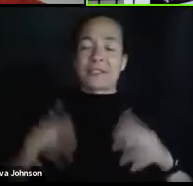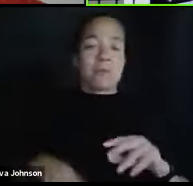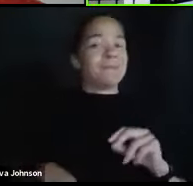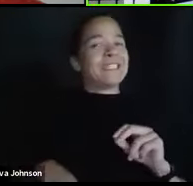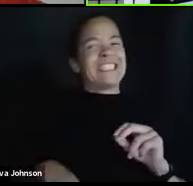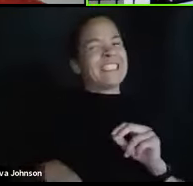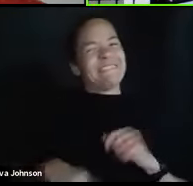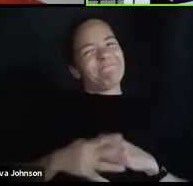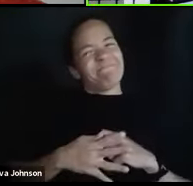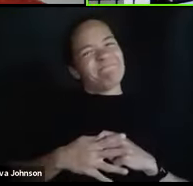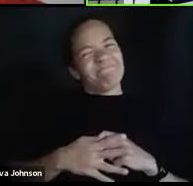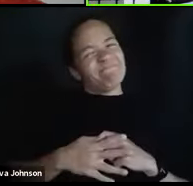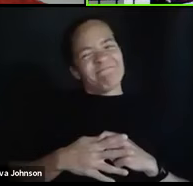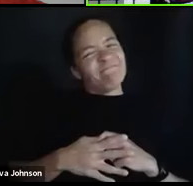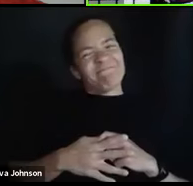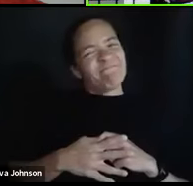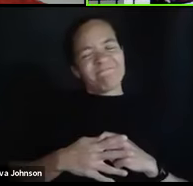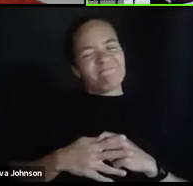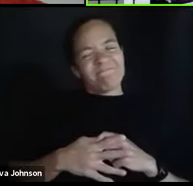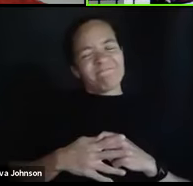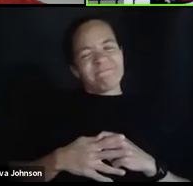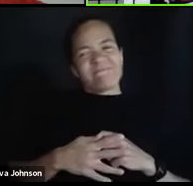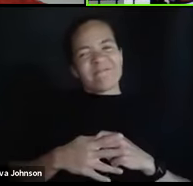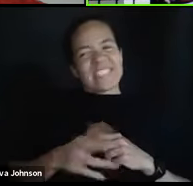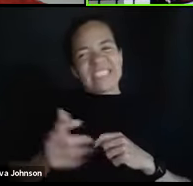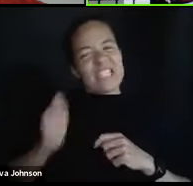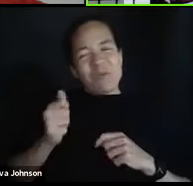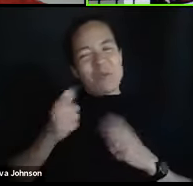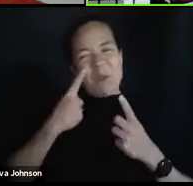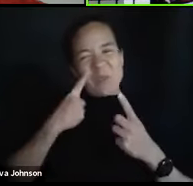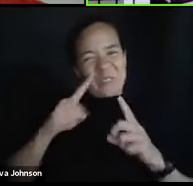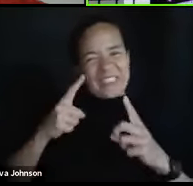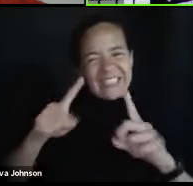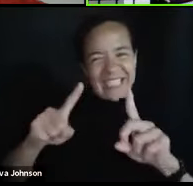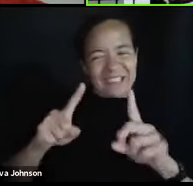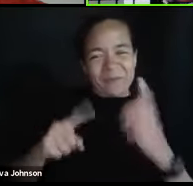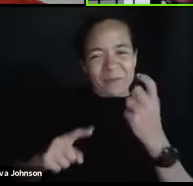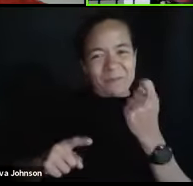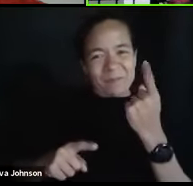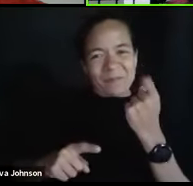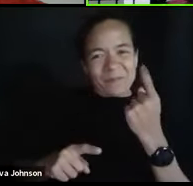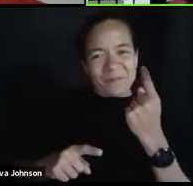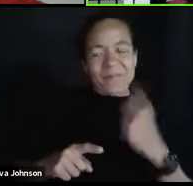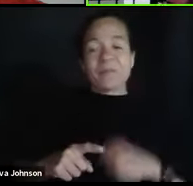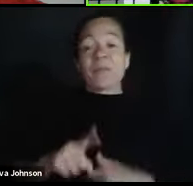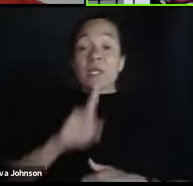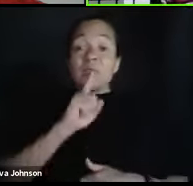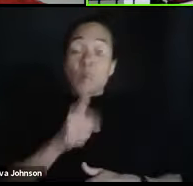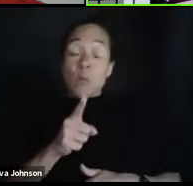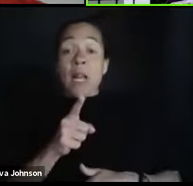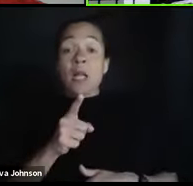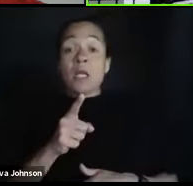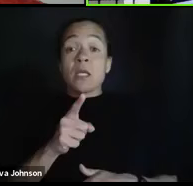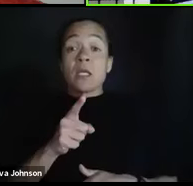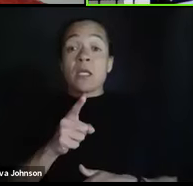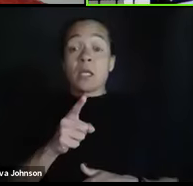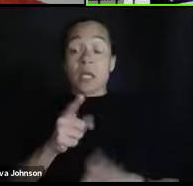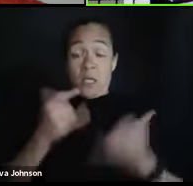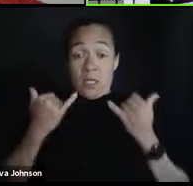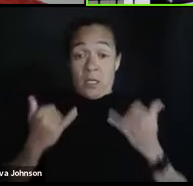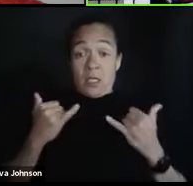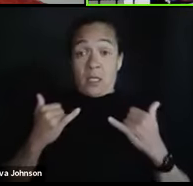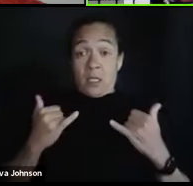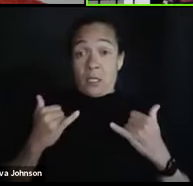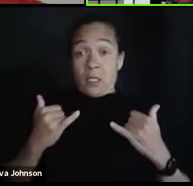not going to lead to a very successful outcome at all, because quite frankly, at this point